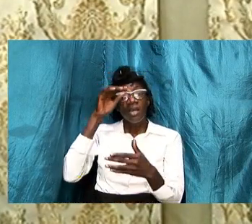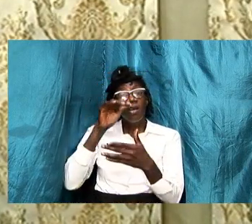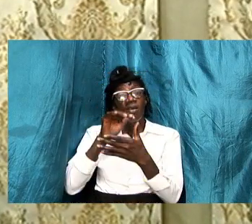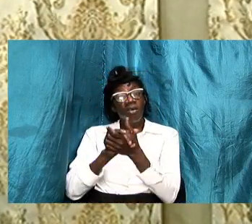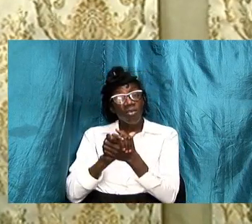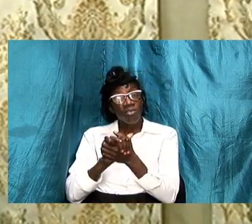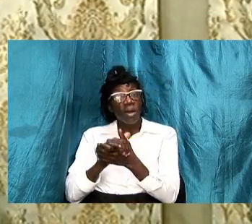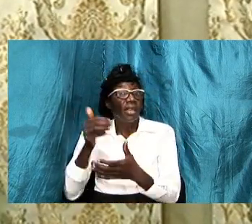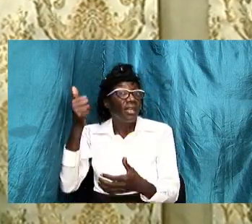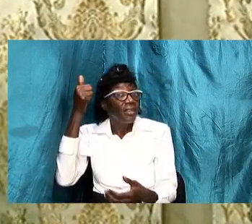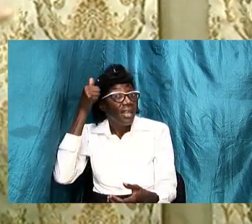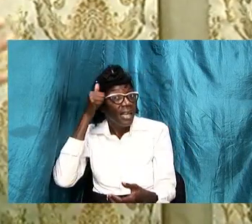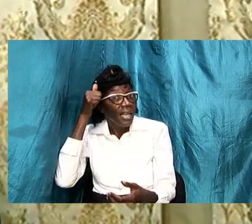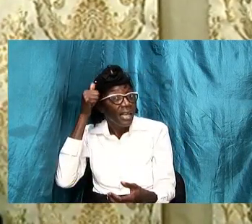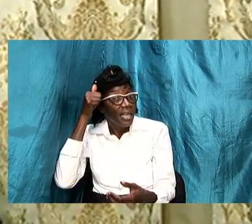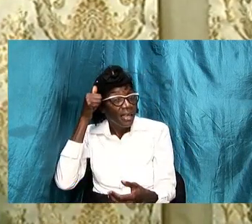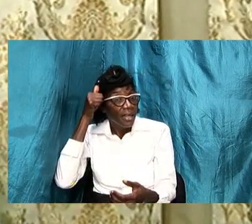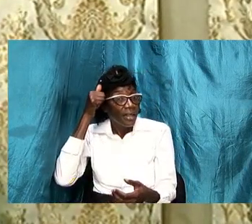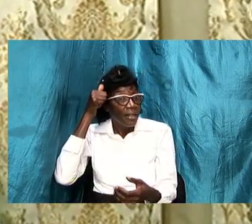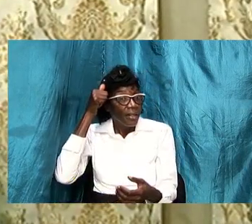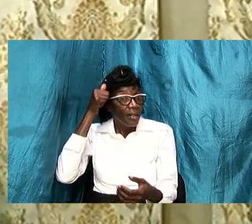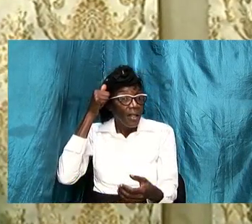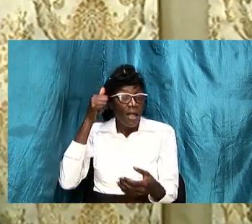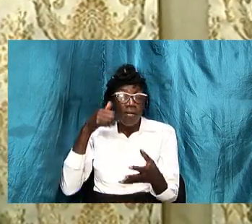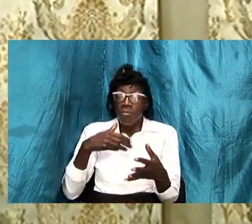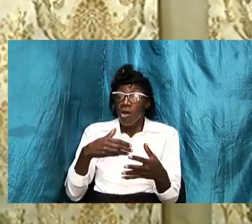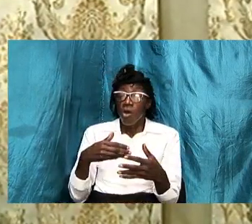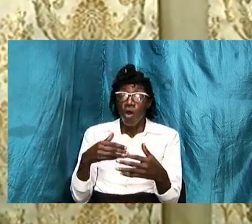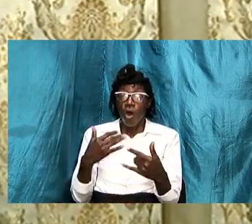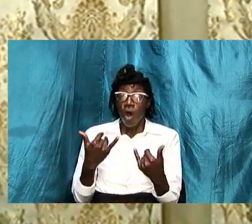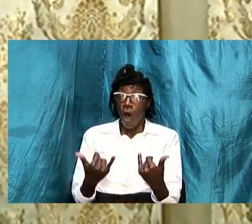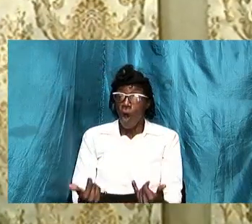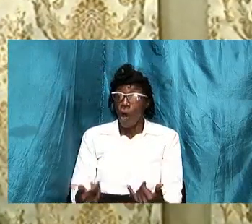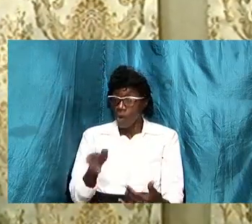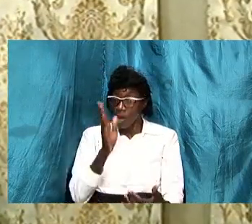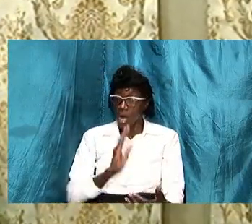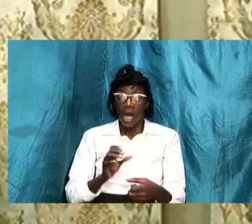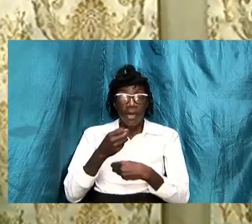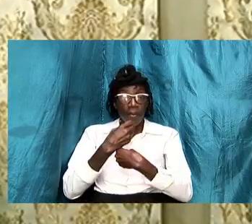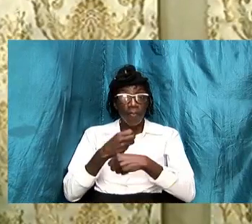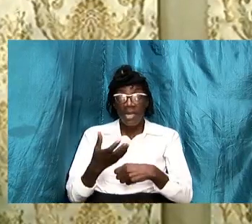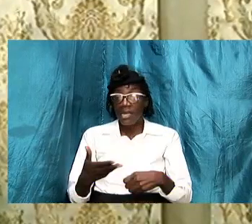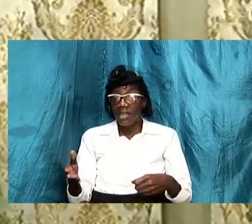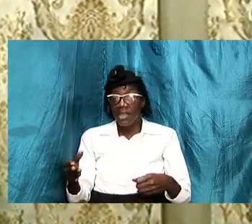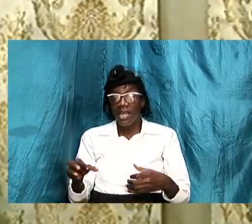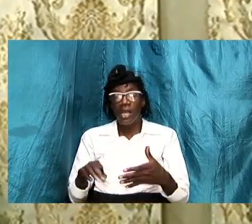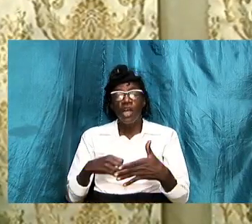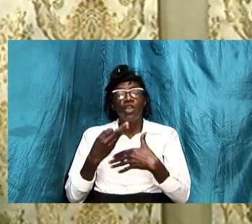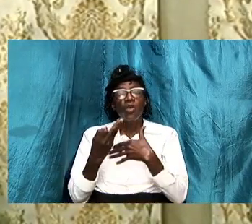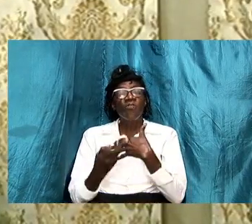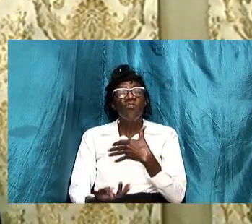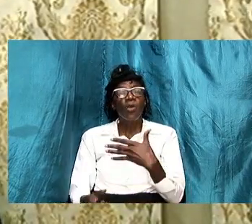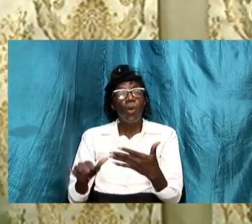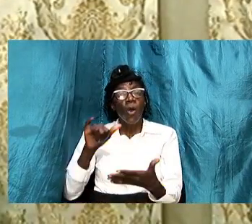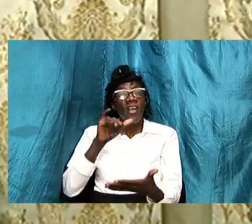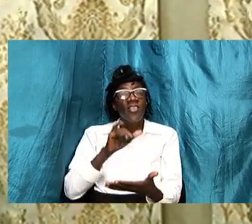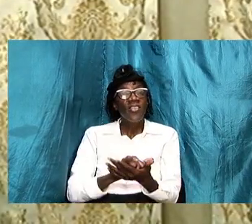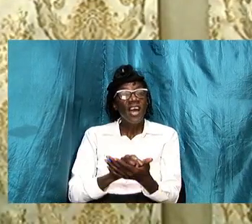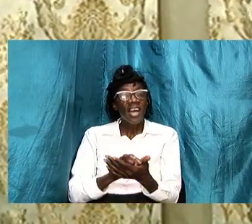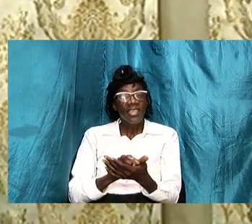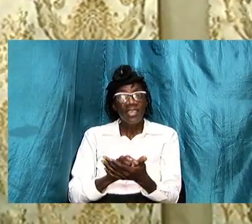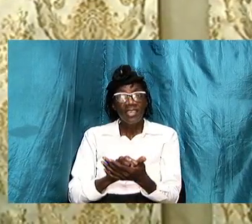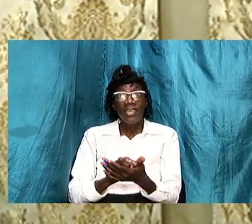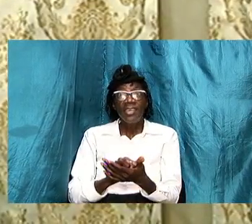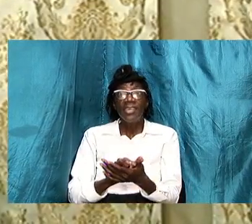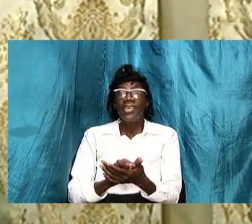headship based on how god our daily thing to flow and that is an act of her